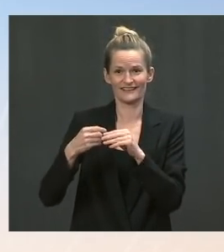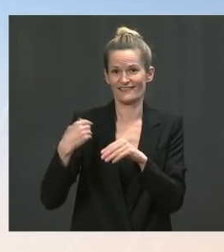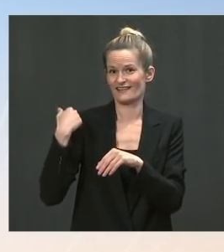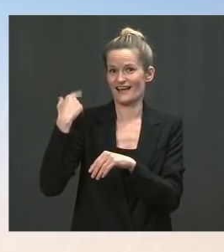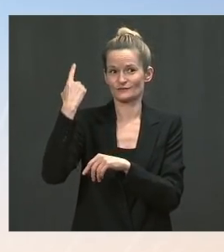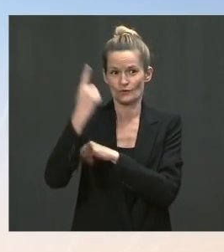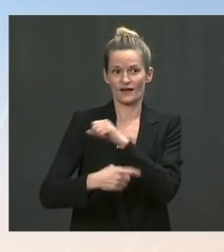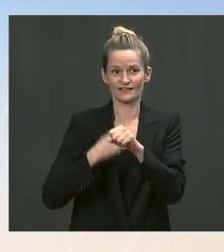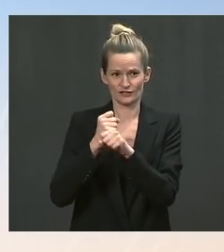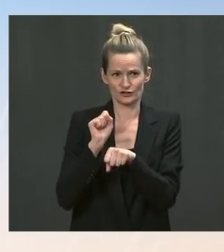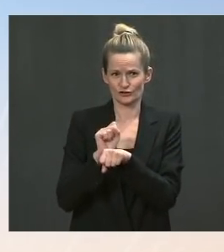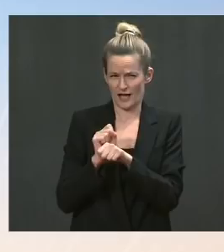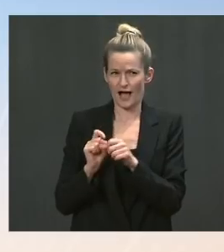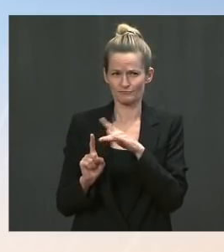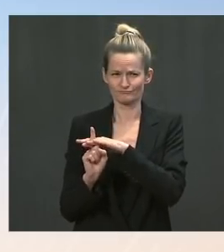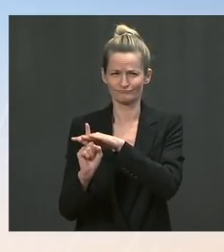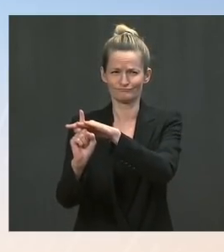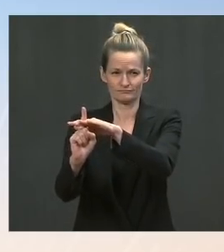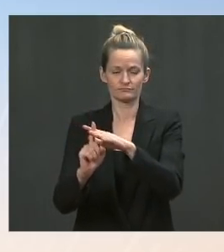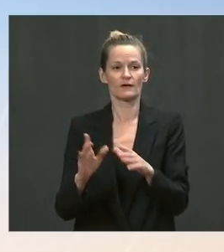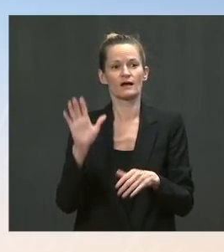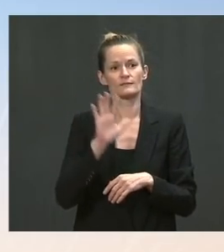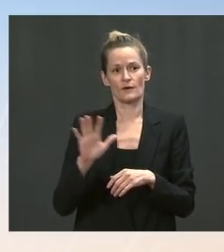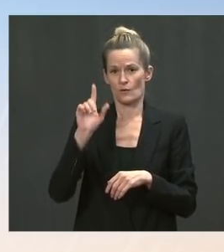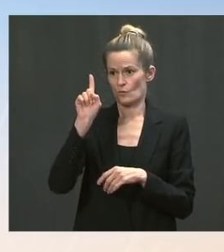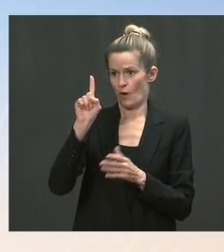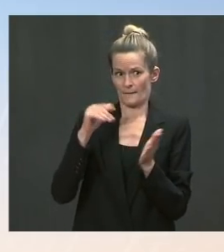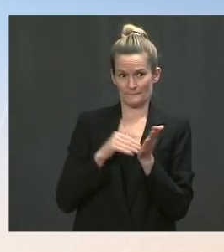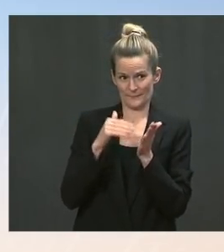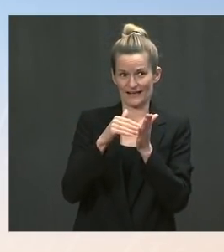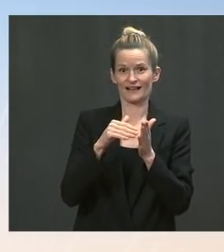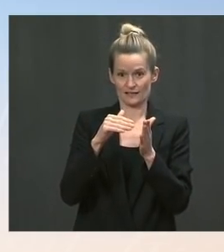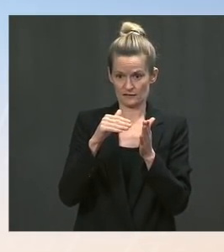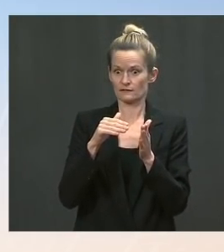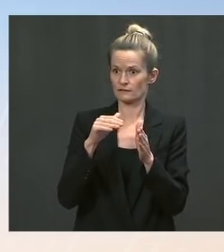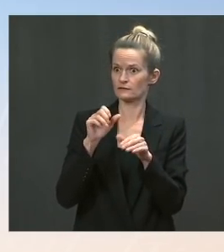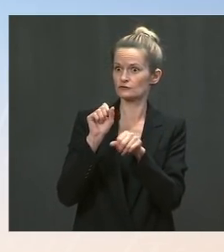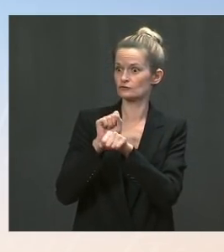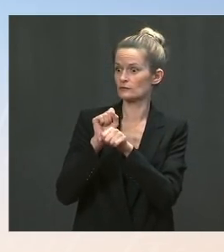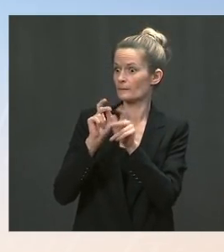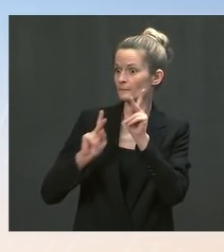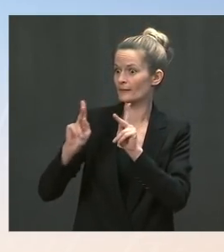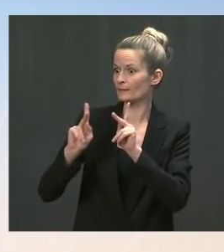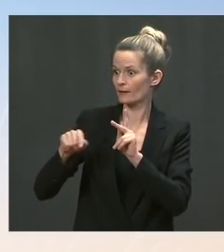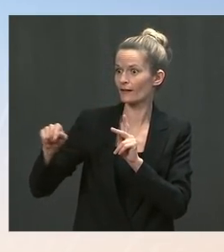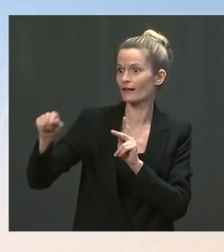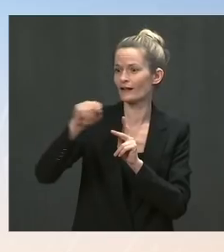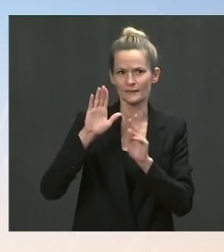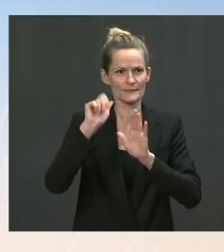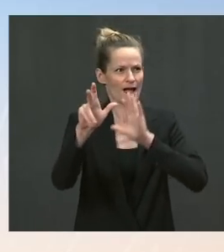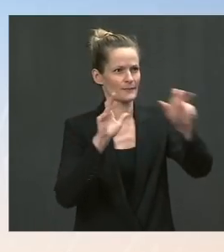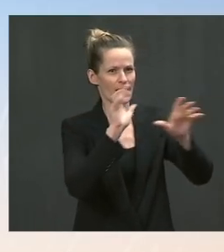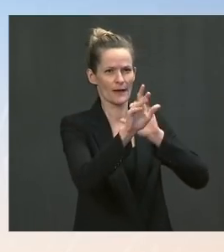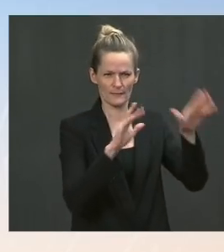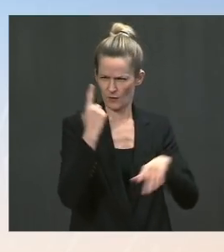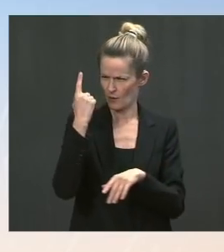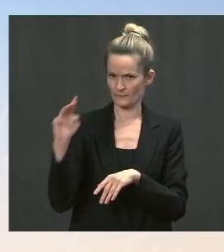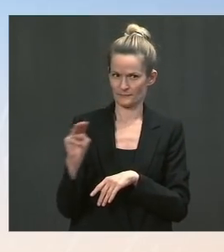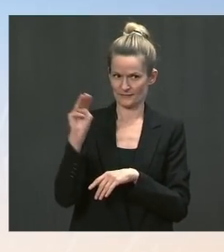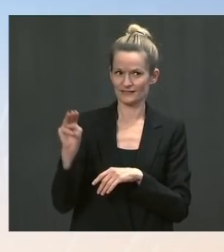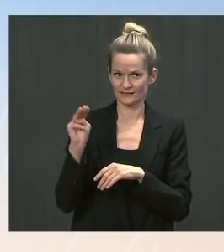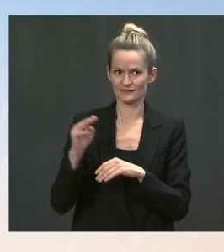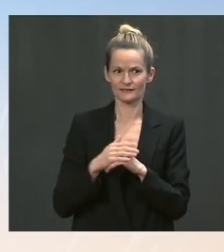more than 1 million Americans have reentered the labor force. Unemployment also fell sharply from 5.9 to 5.4 percent.